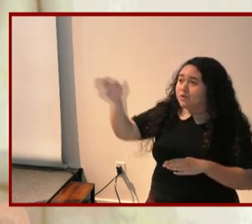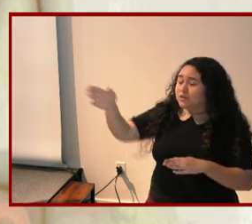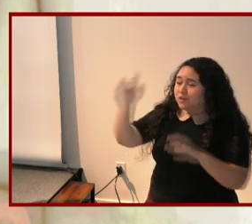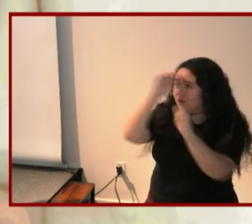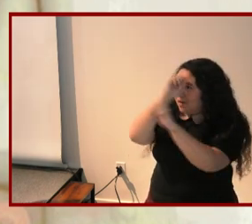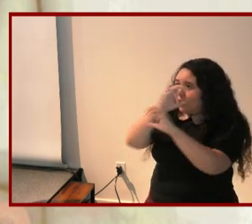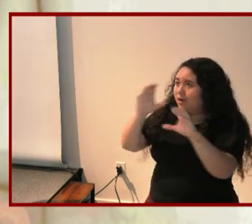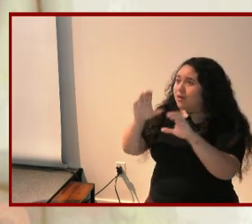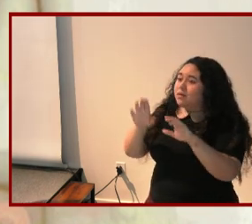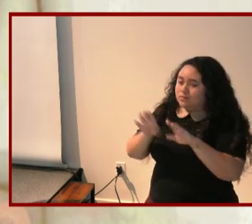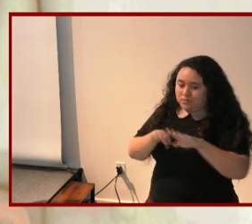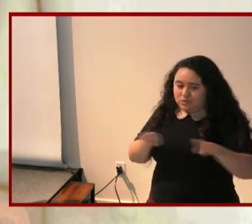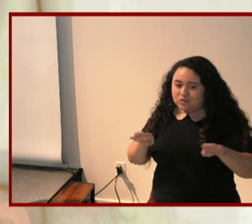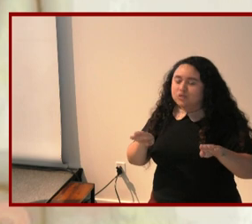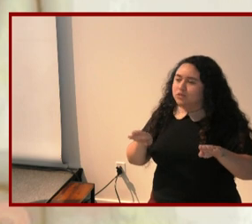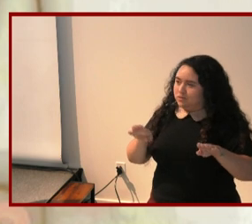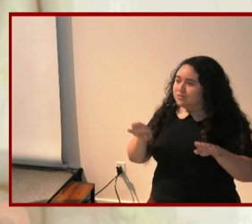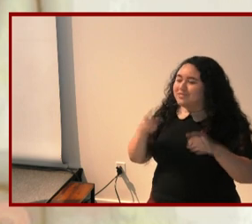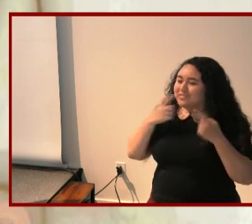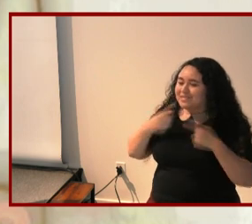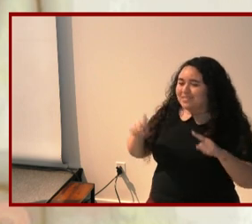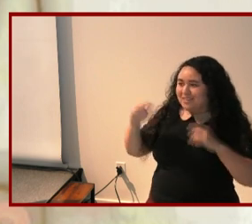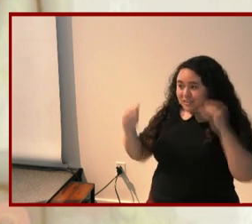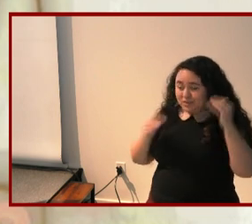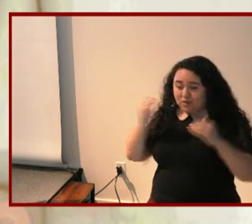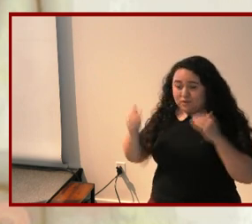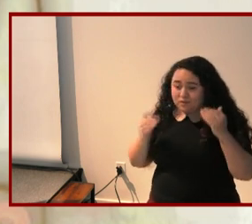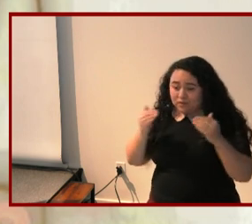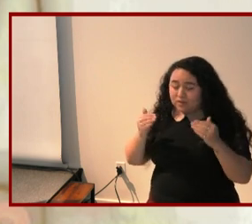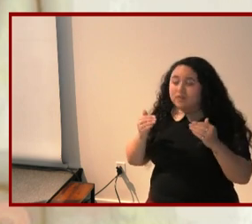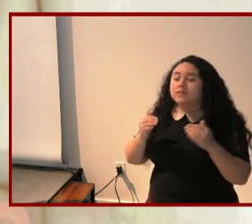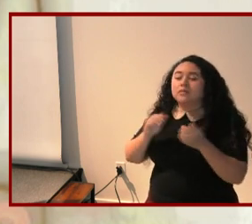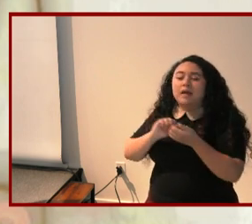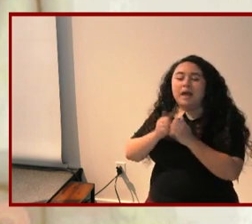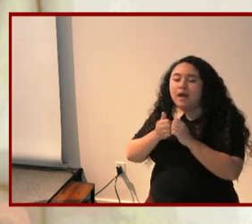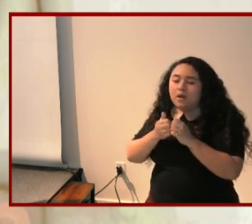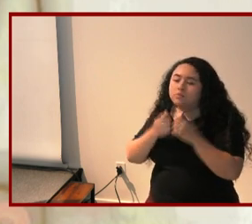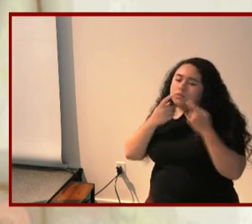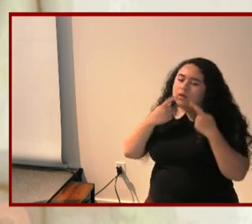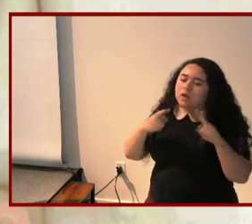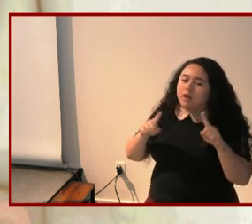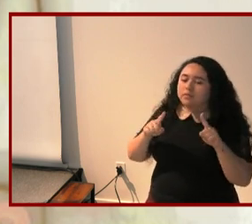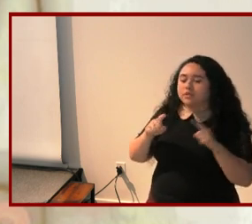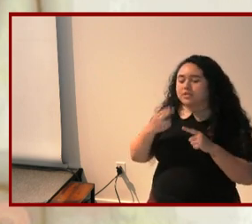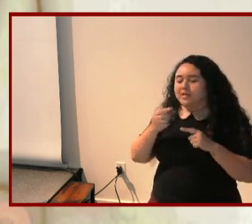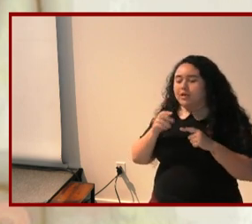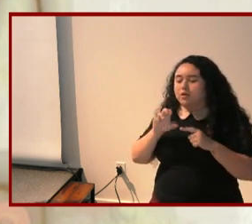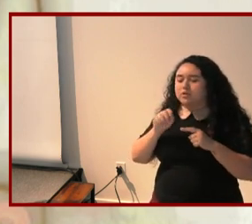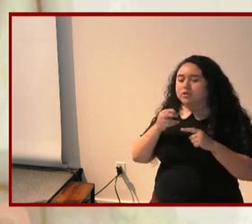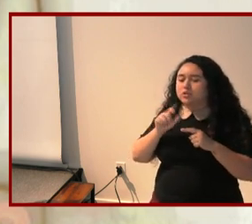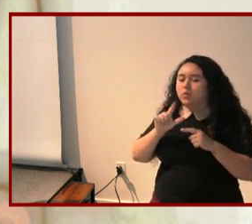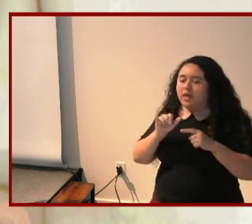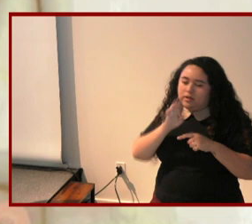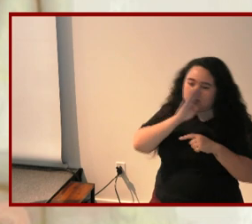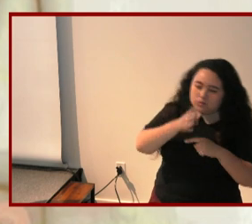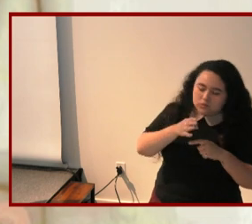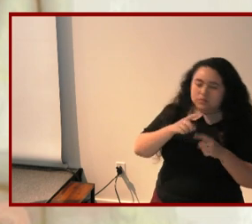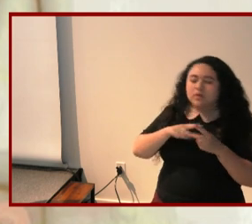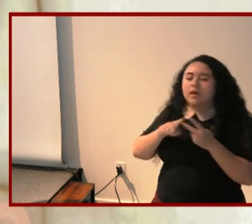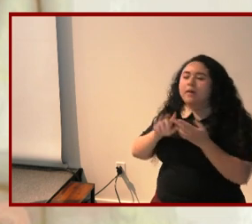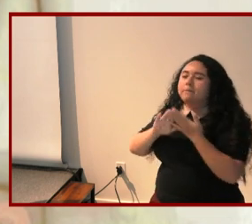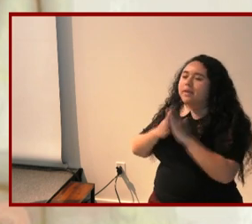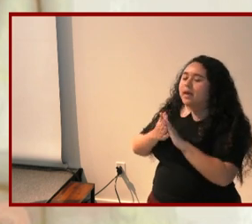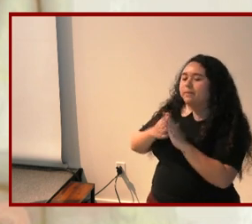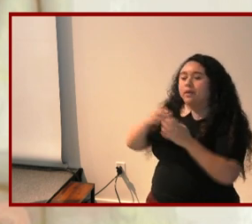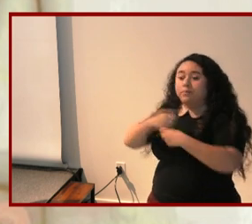in other significant ways namely by accomplishing heterosexuality and becoming quote unquote productive citizens